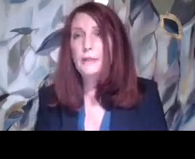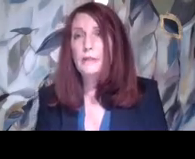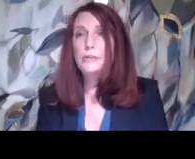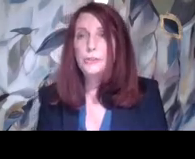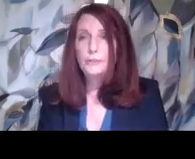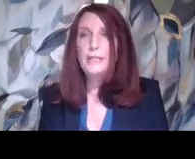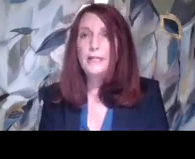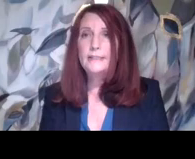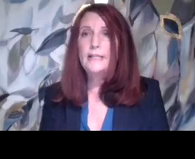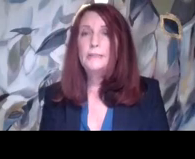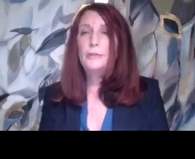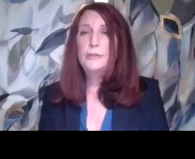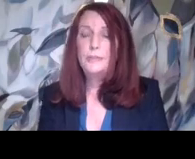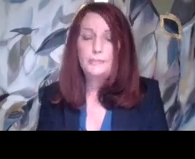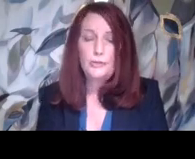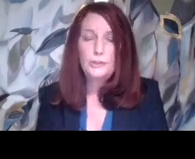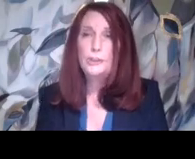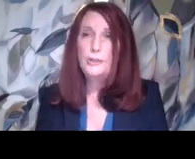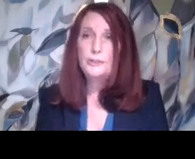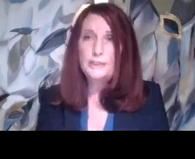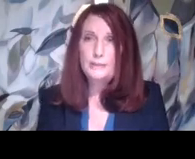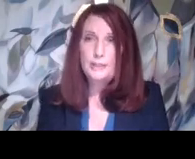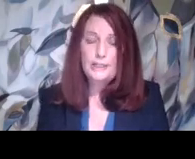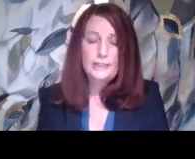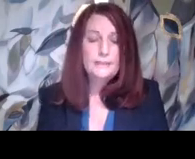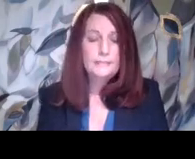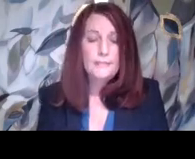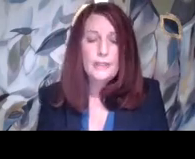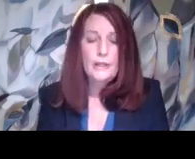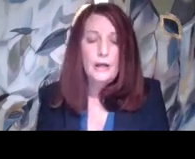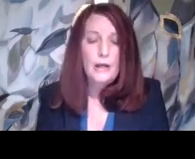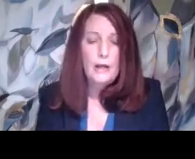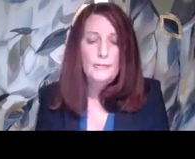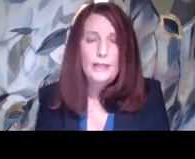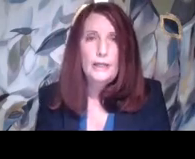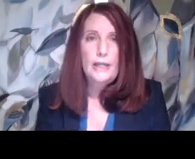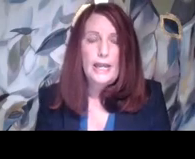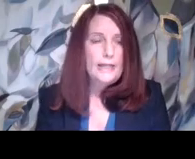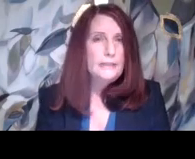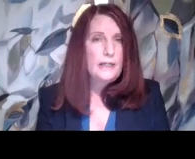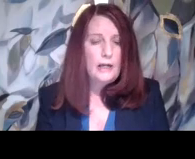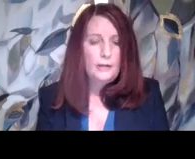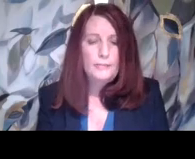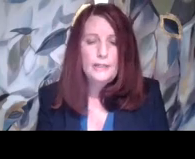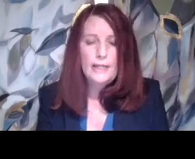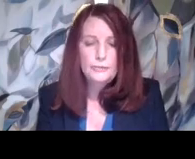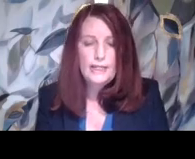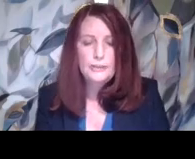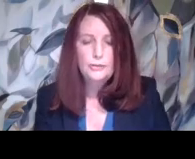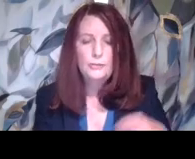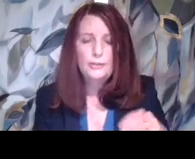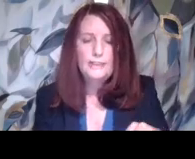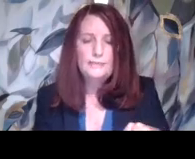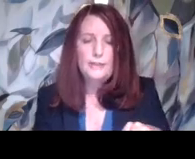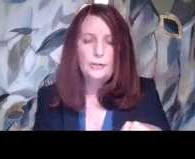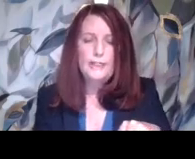should be accessible to people, to students with disabilities. Um, and, um, next one,